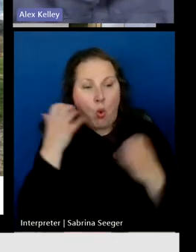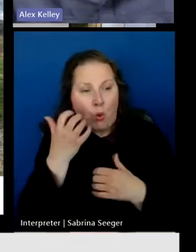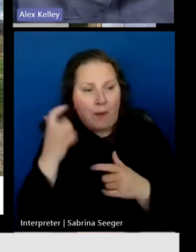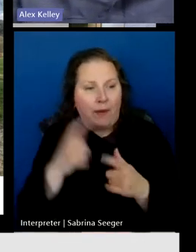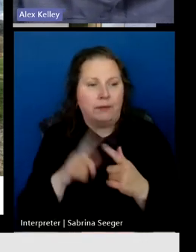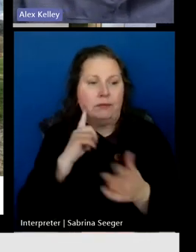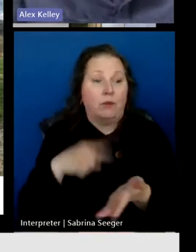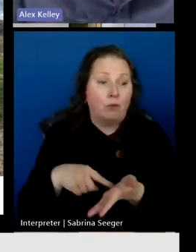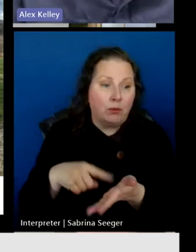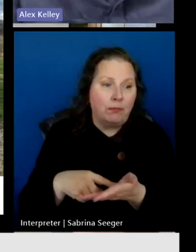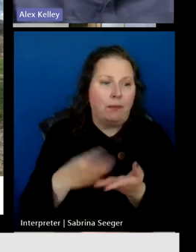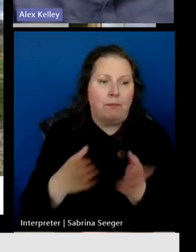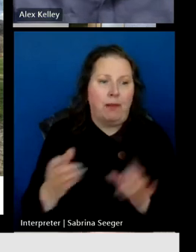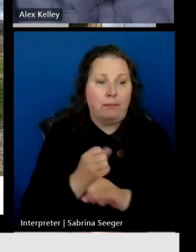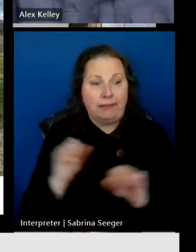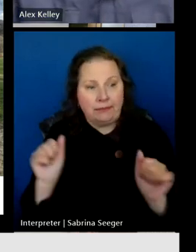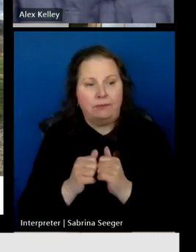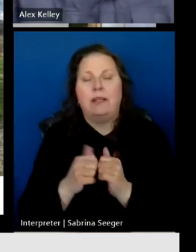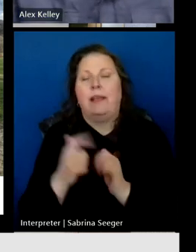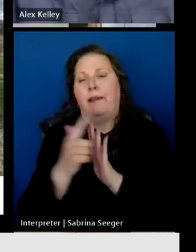and Vermont statute.